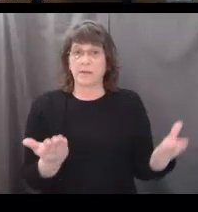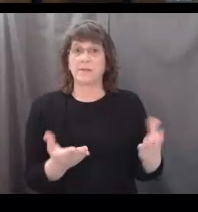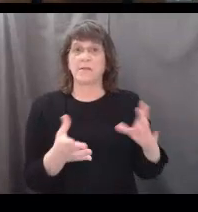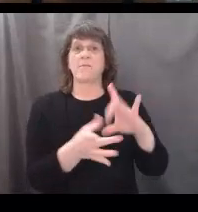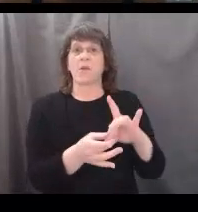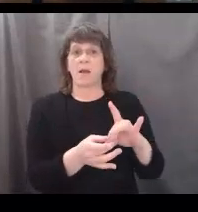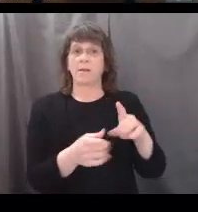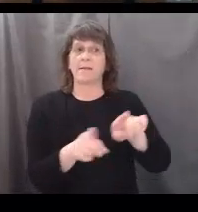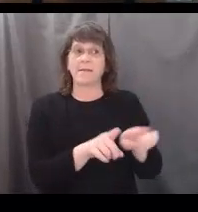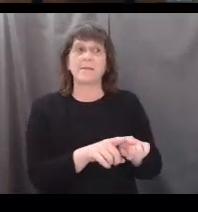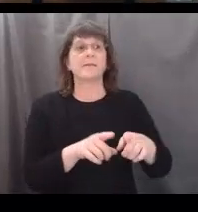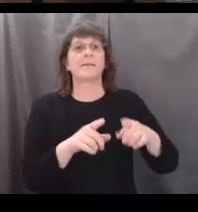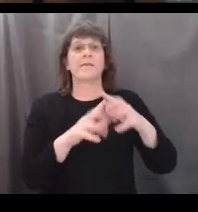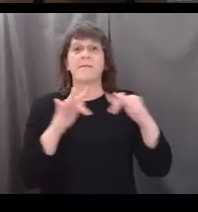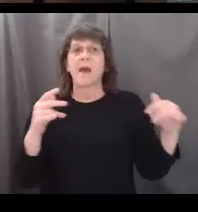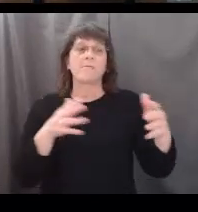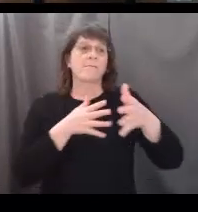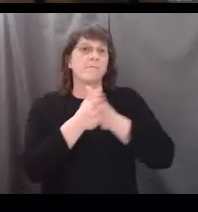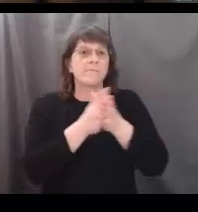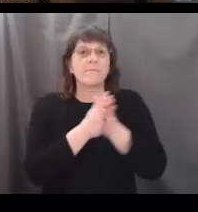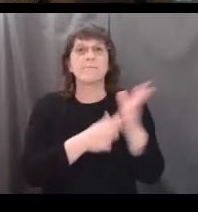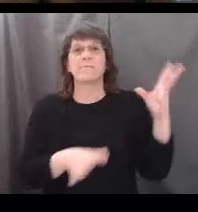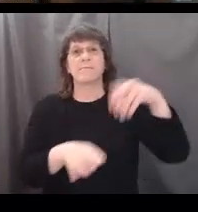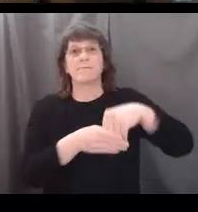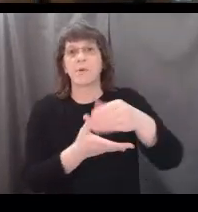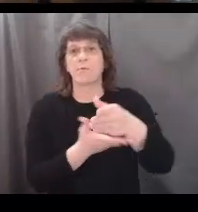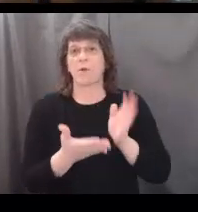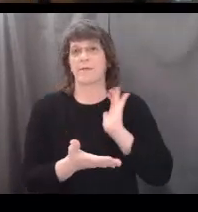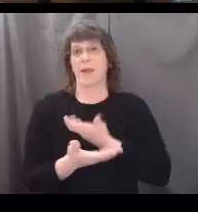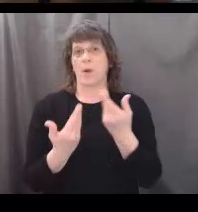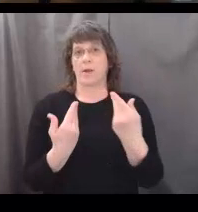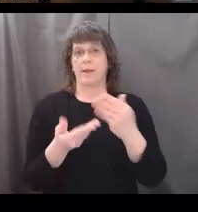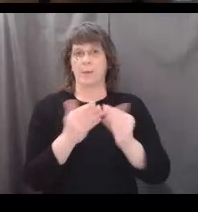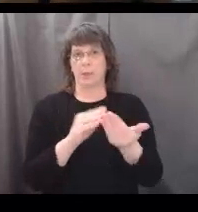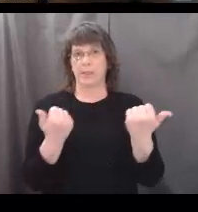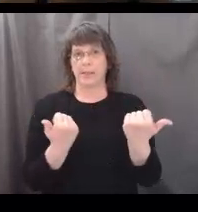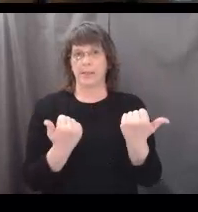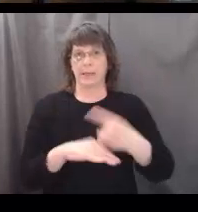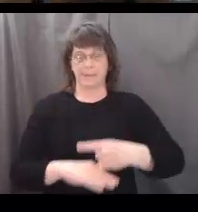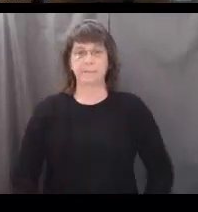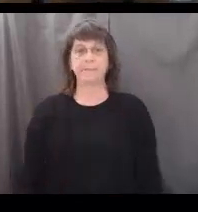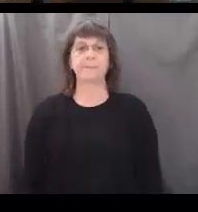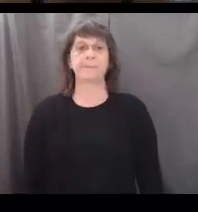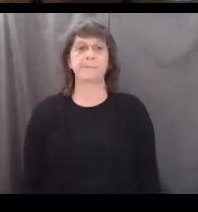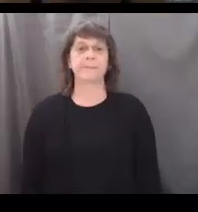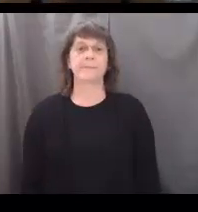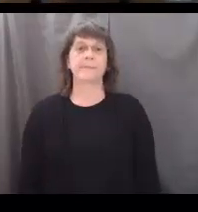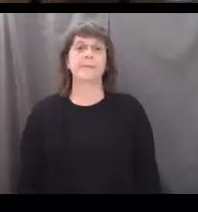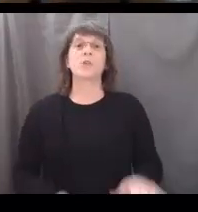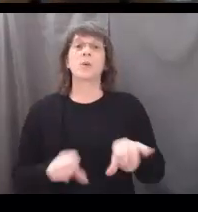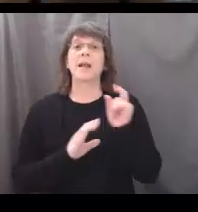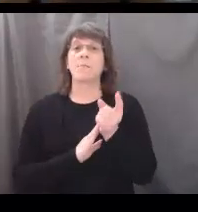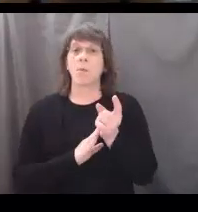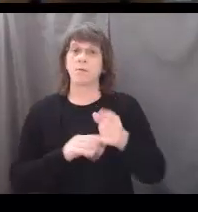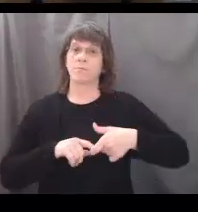belonging as vibrant, diverse, and integral parts of our communities today. Take a moment